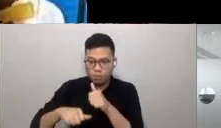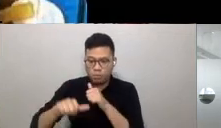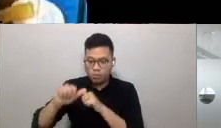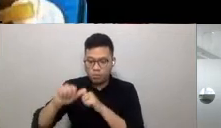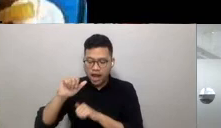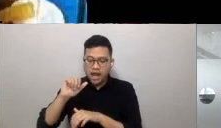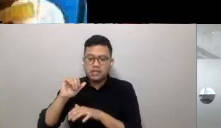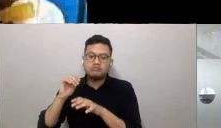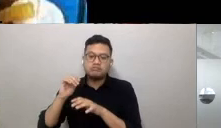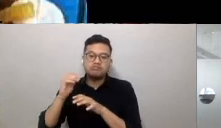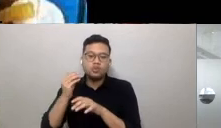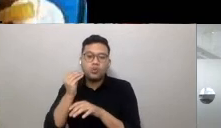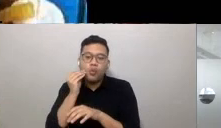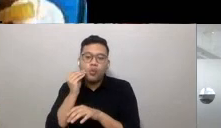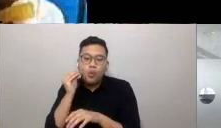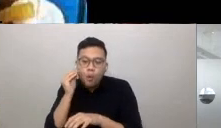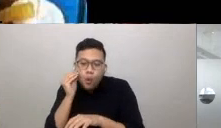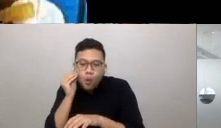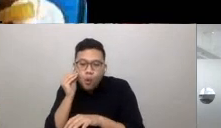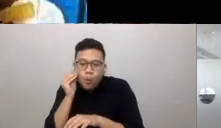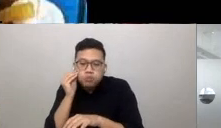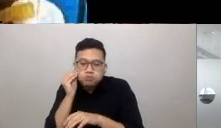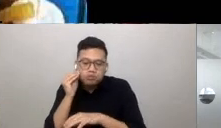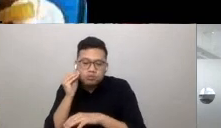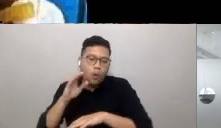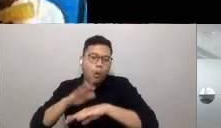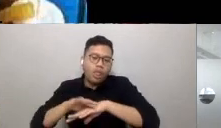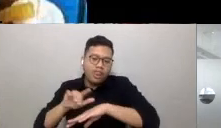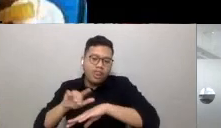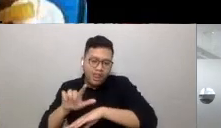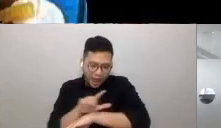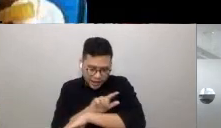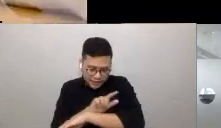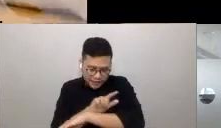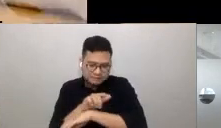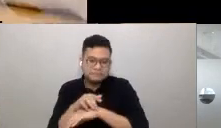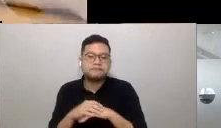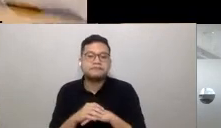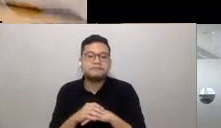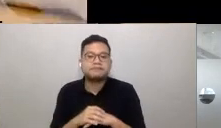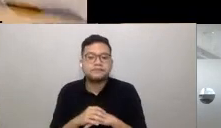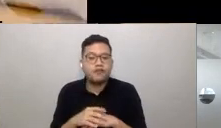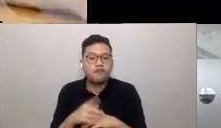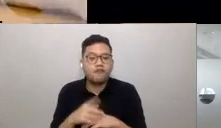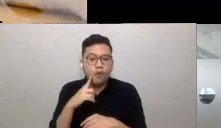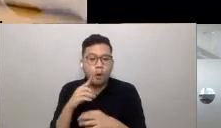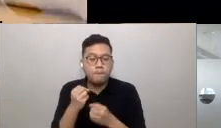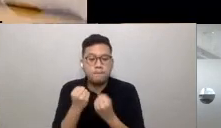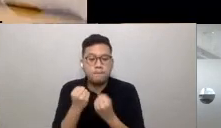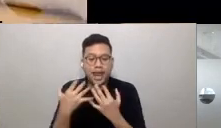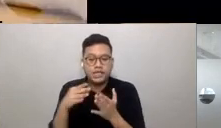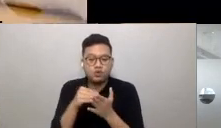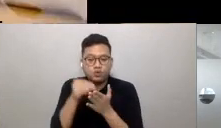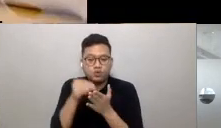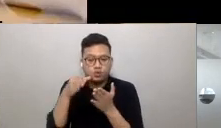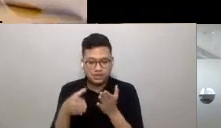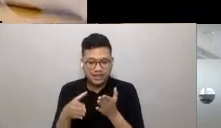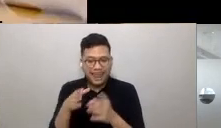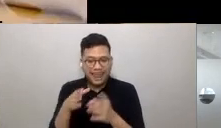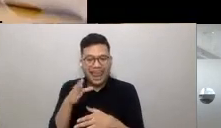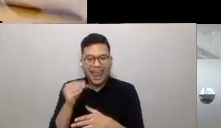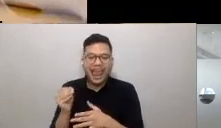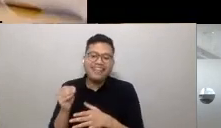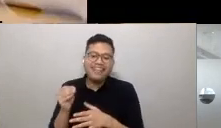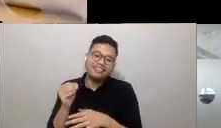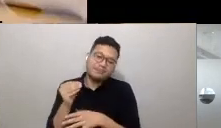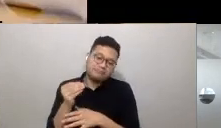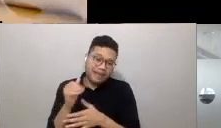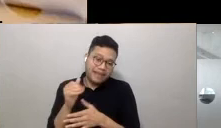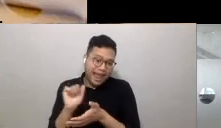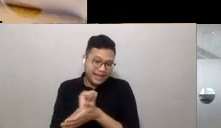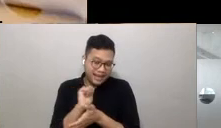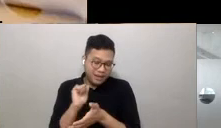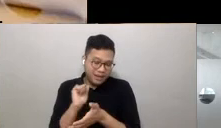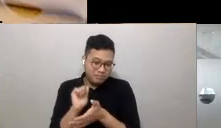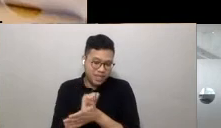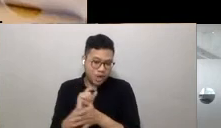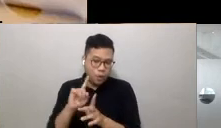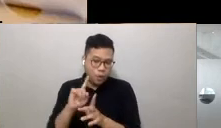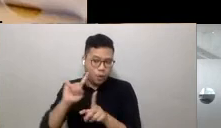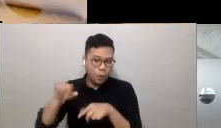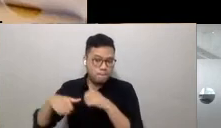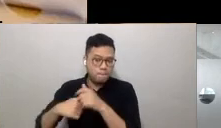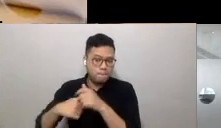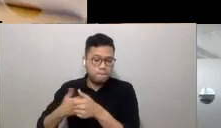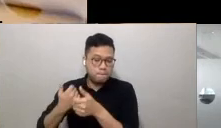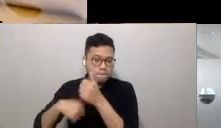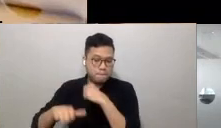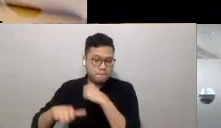theatres from the comfort of their home. For many students and academics, the return to campus life and its